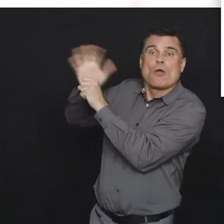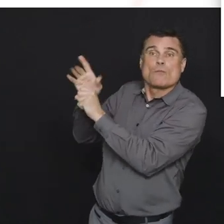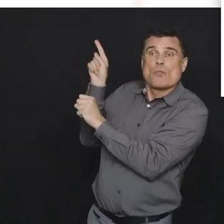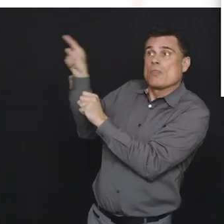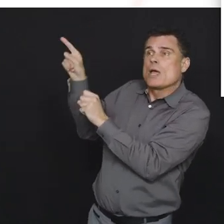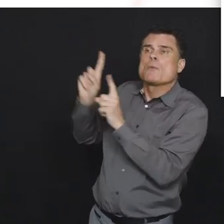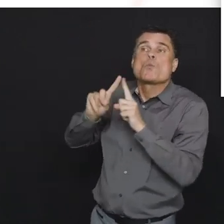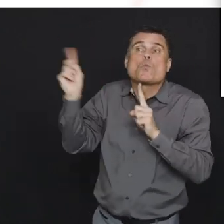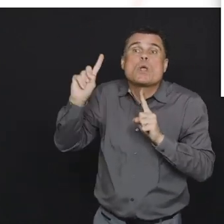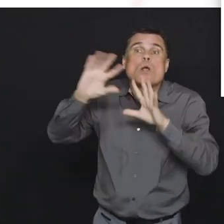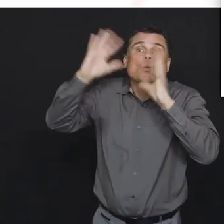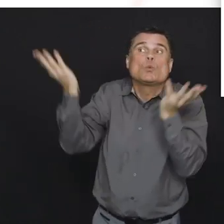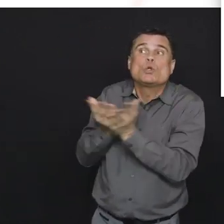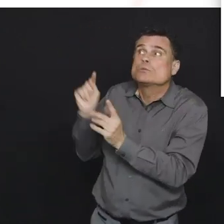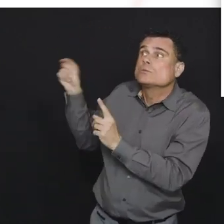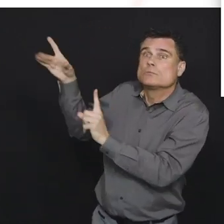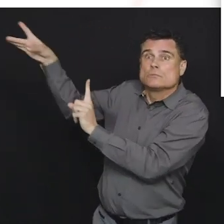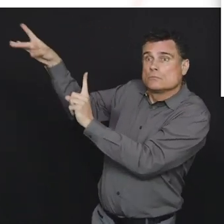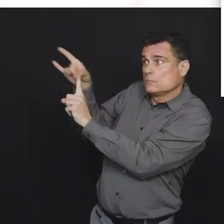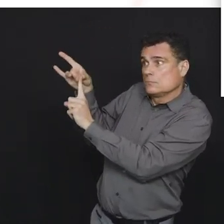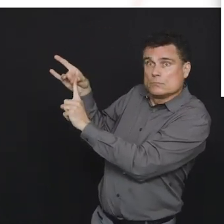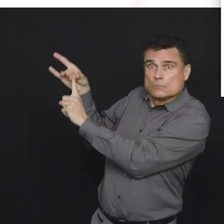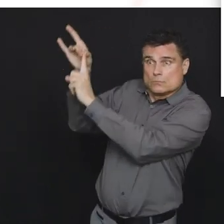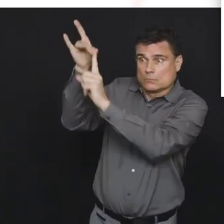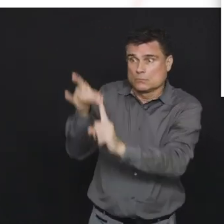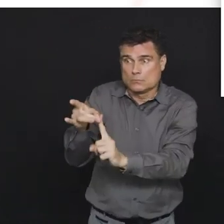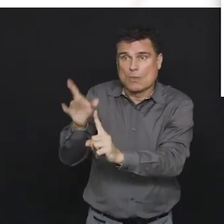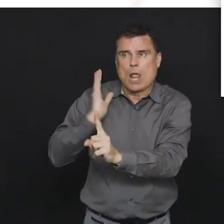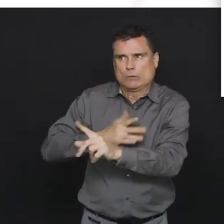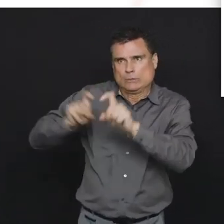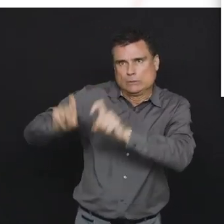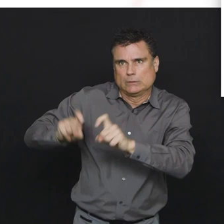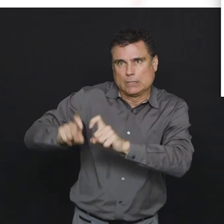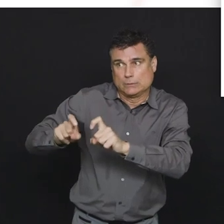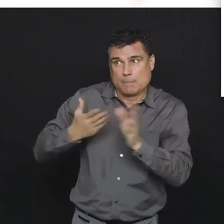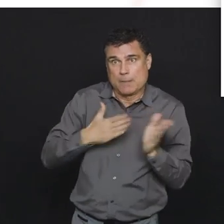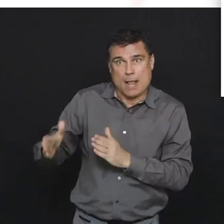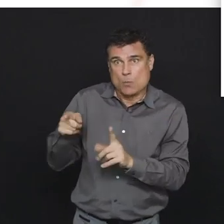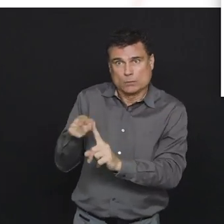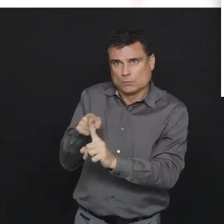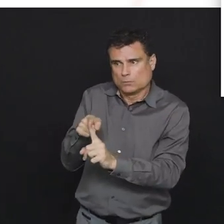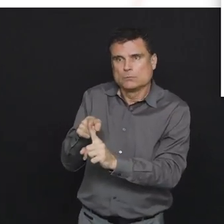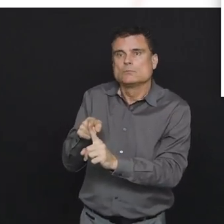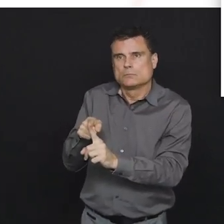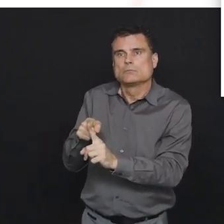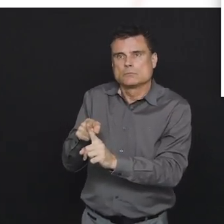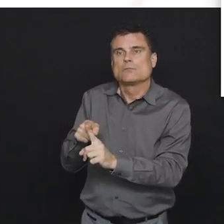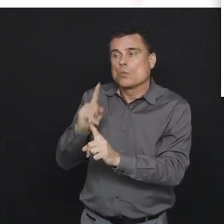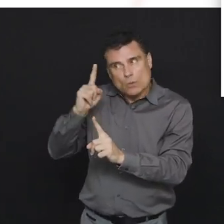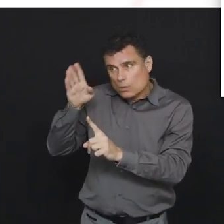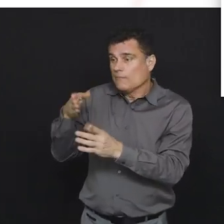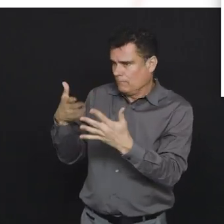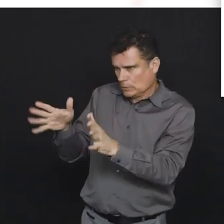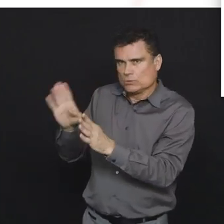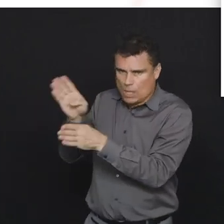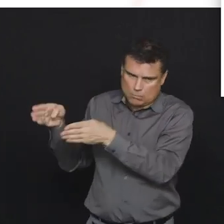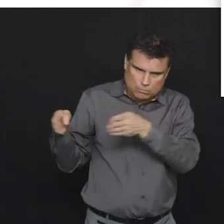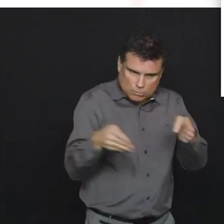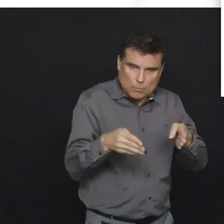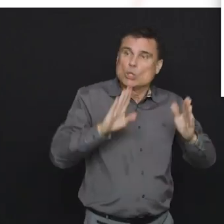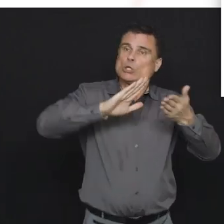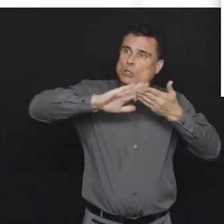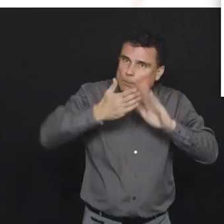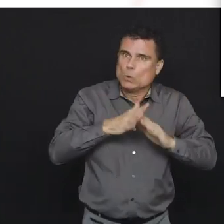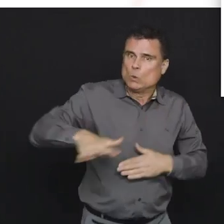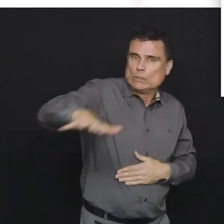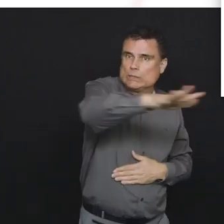potentially been exposed to this and we know where their exposures are so our testing strategy is focused on our community on people who